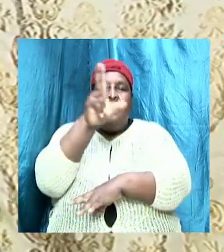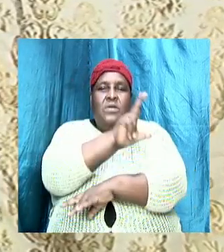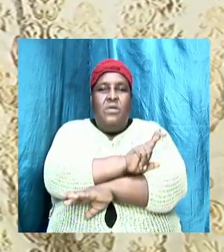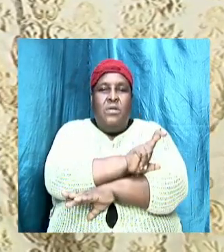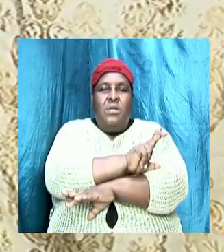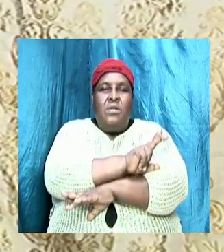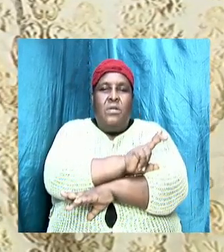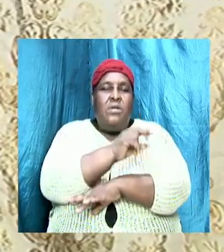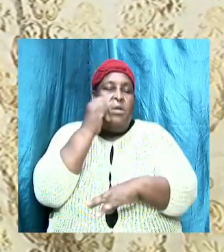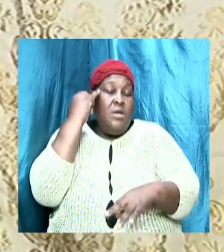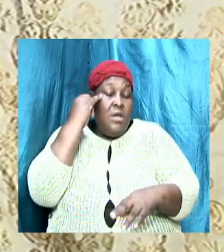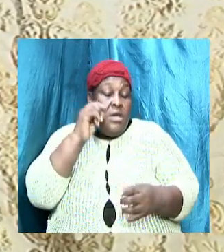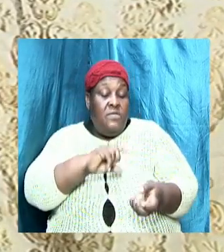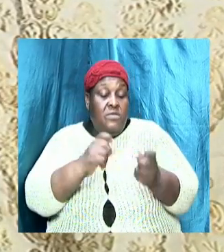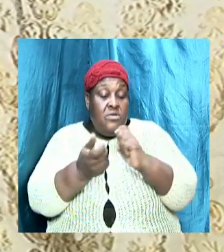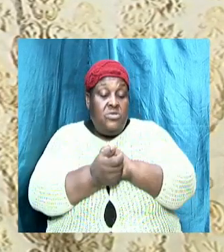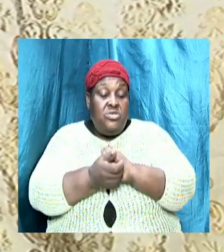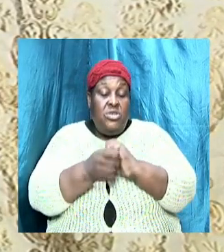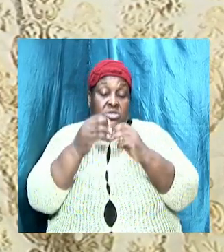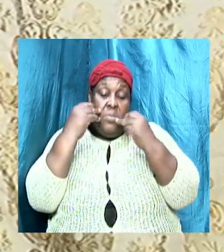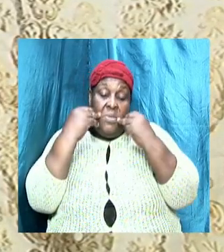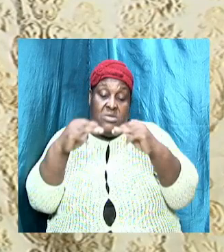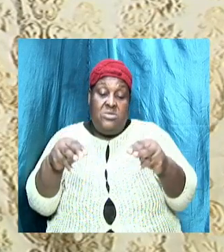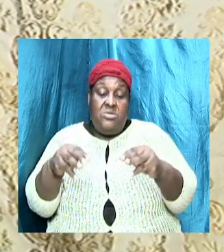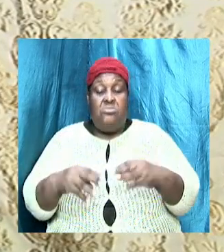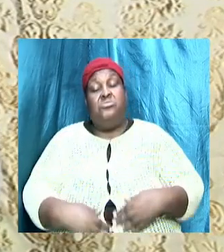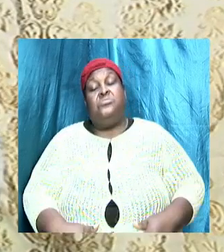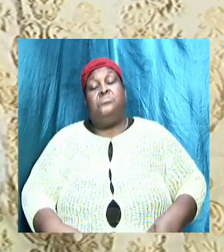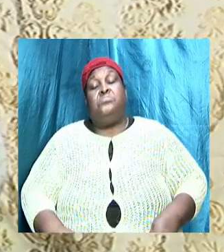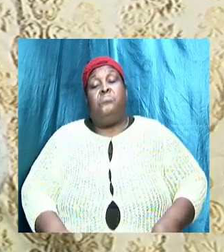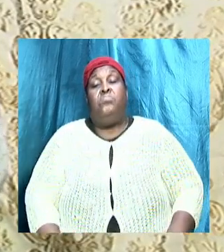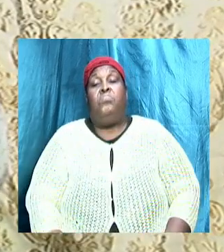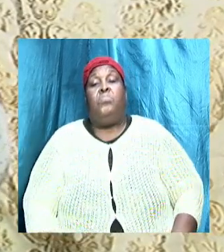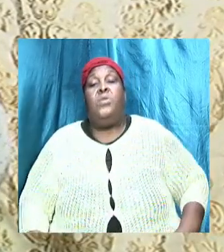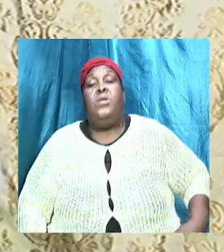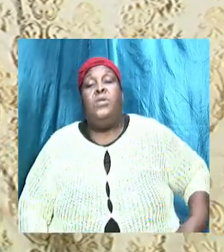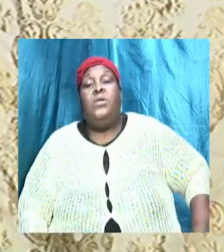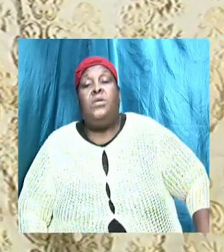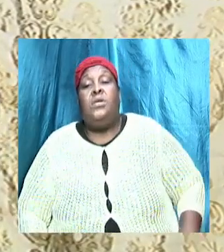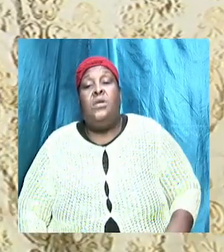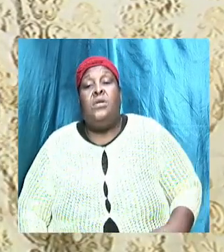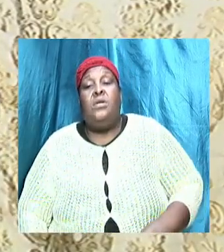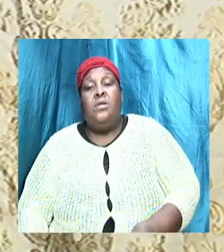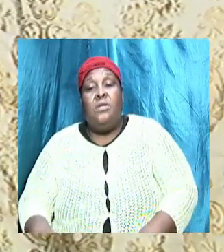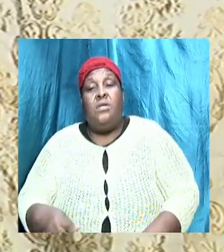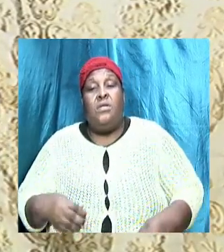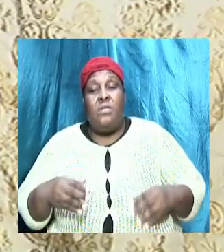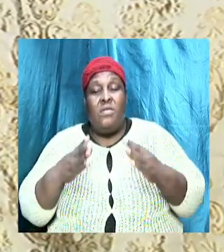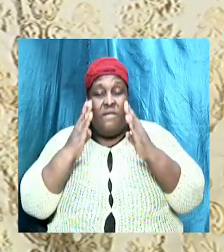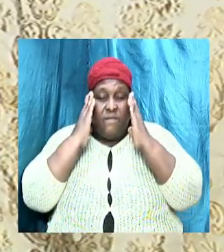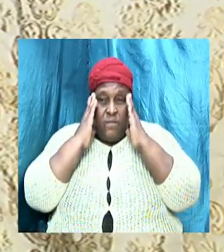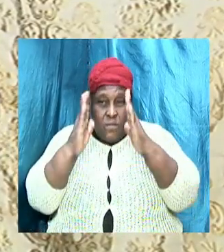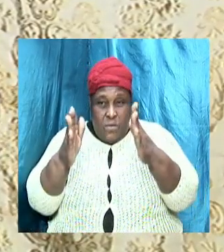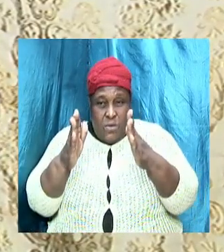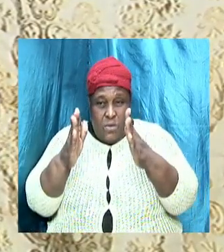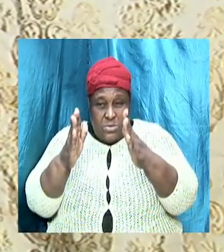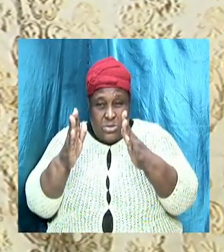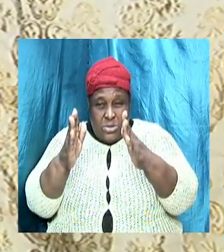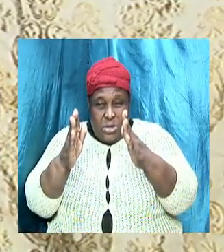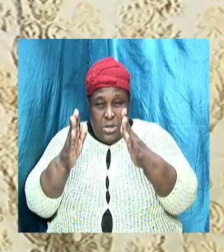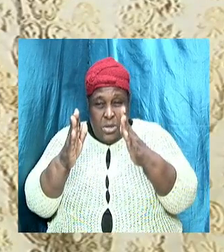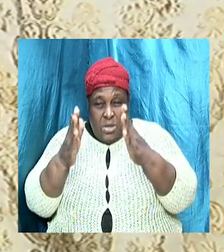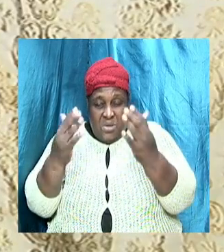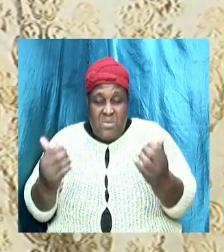if we change the message oh glory the focus is now shifted from Christ